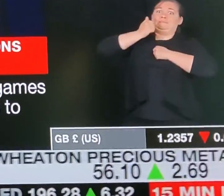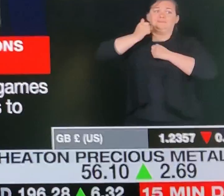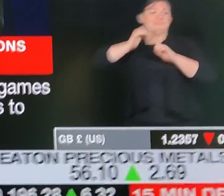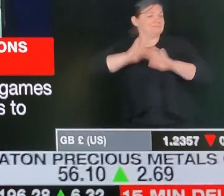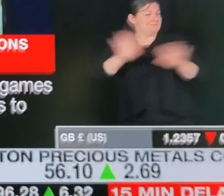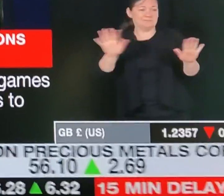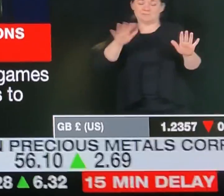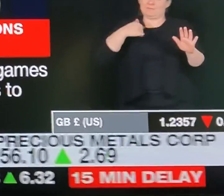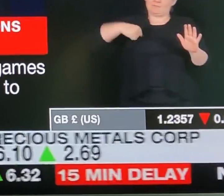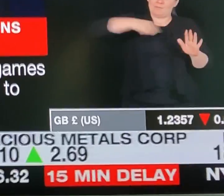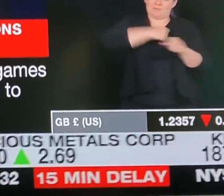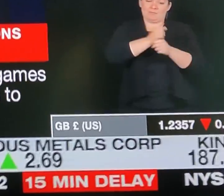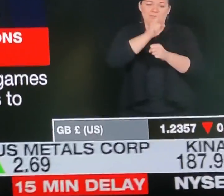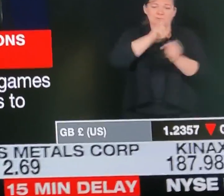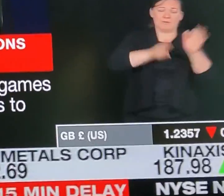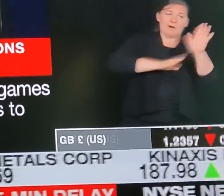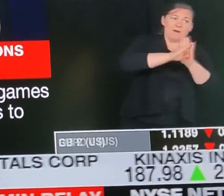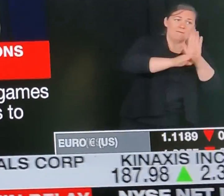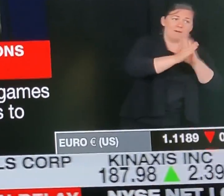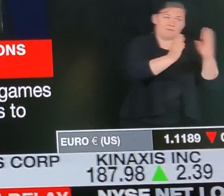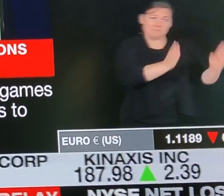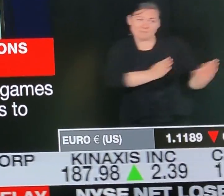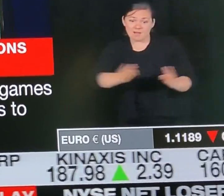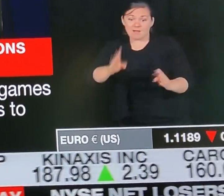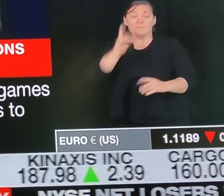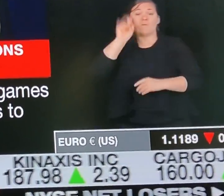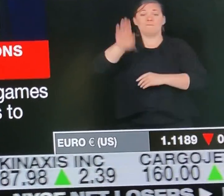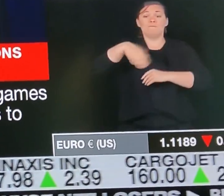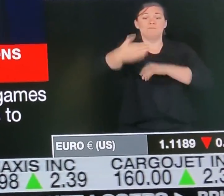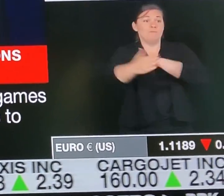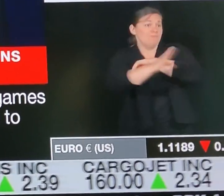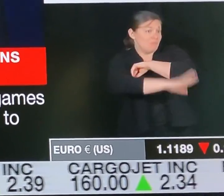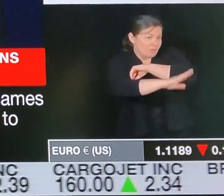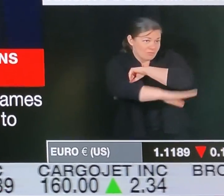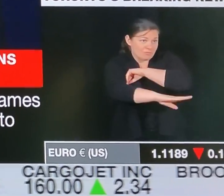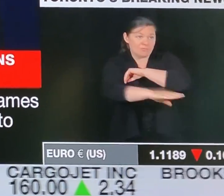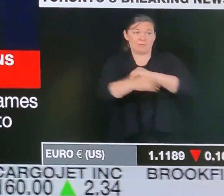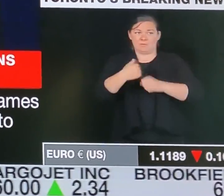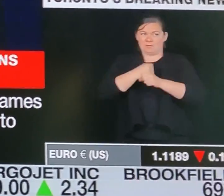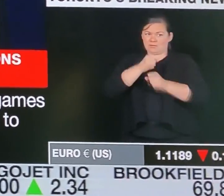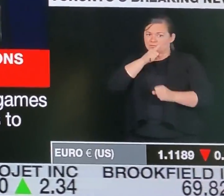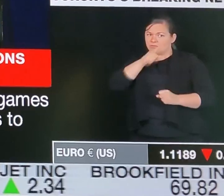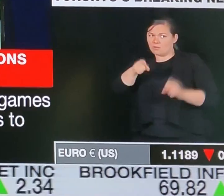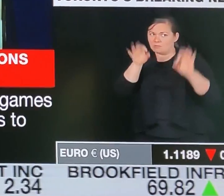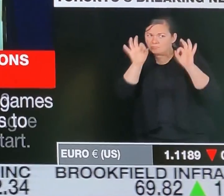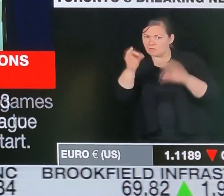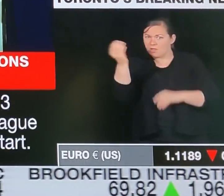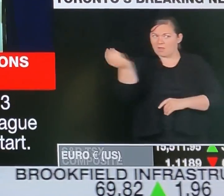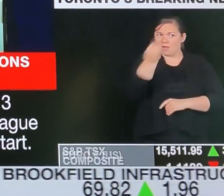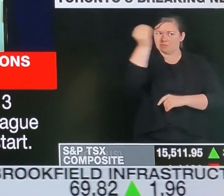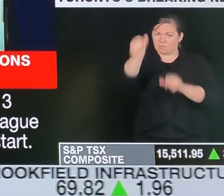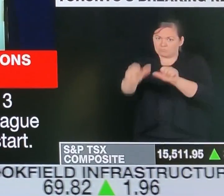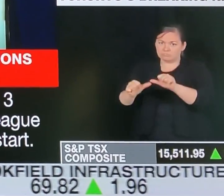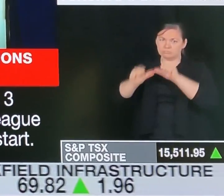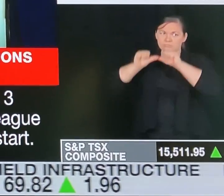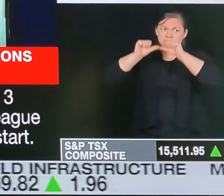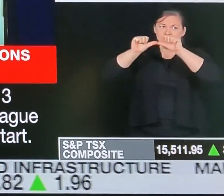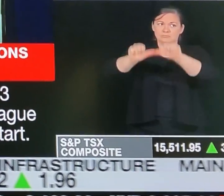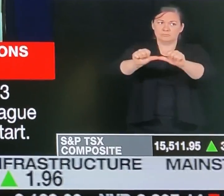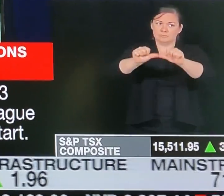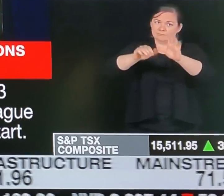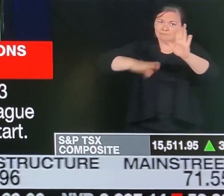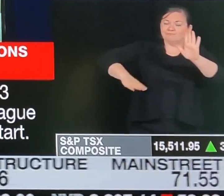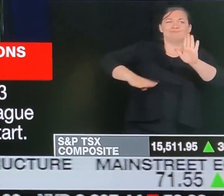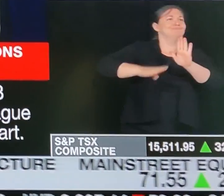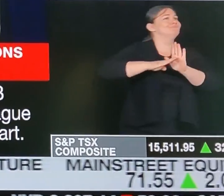place. That decision must be approved by the local health officer. We will establish a table of leading doctors and scientific